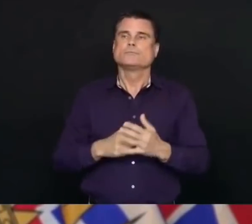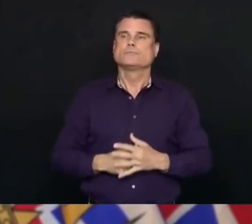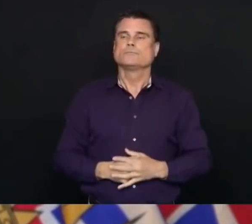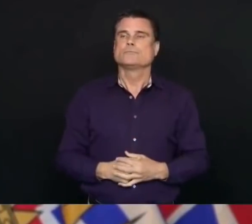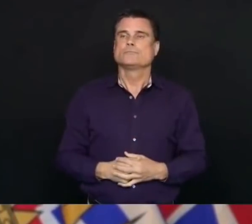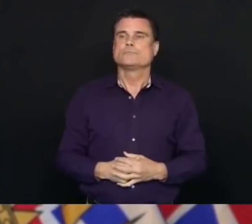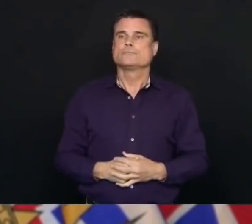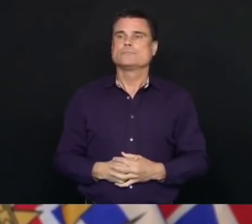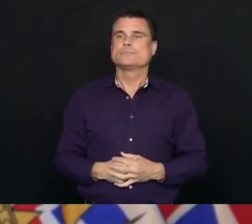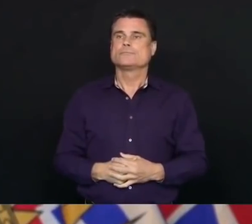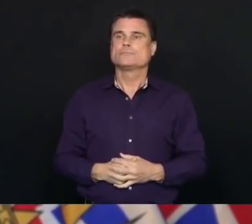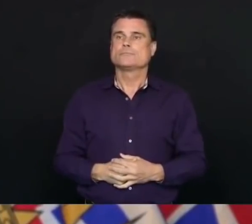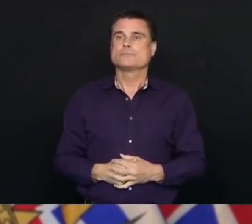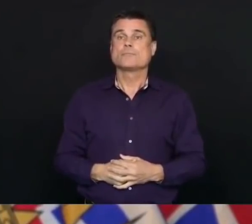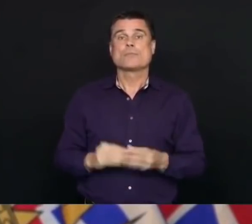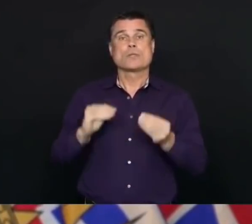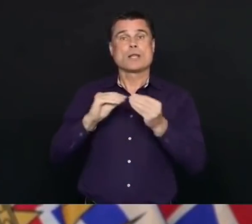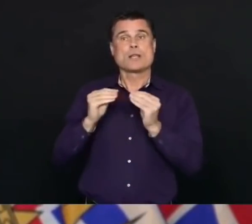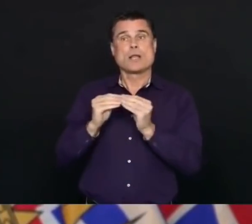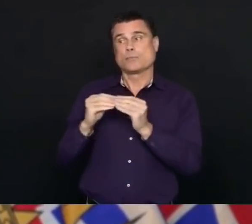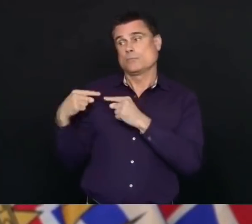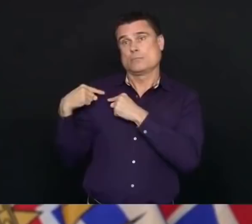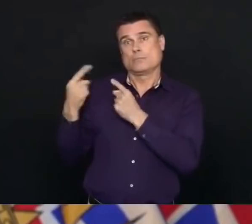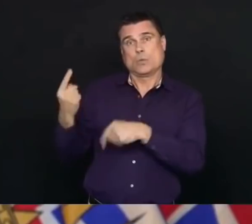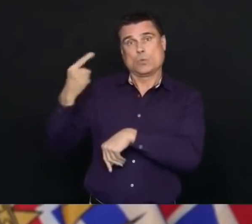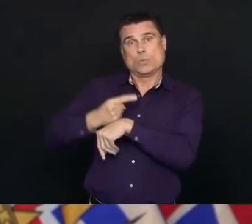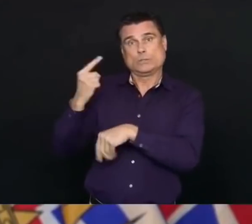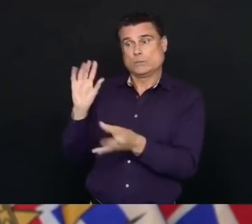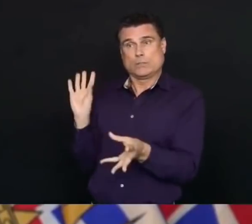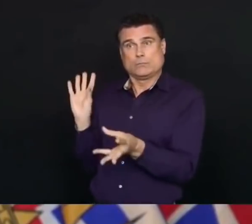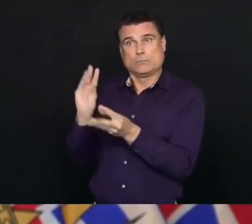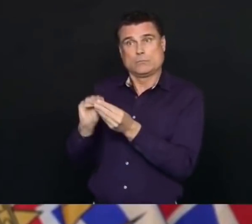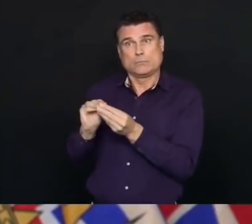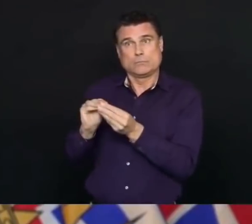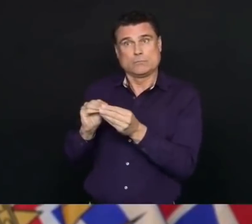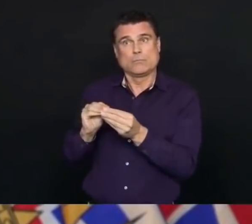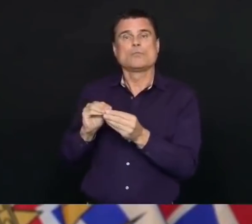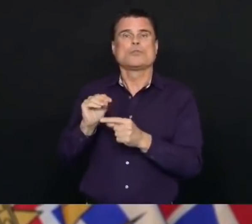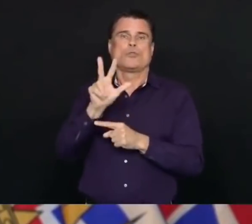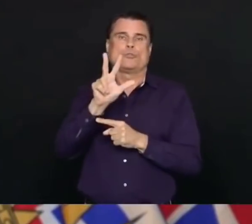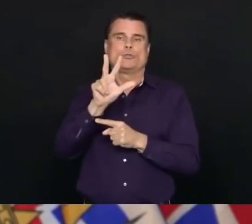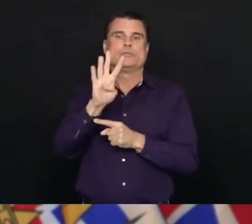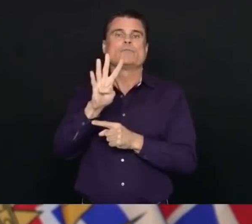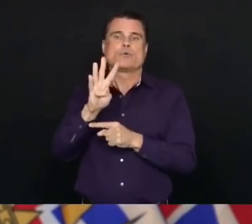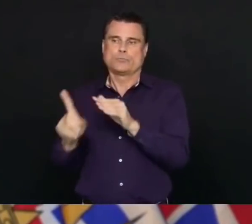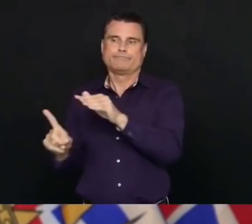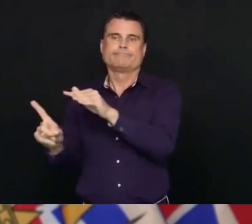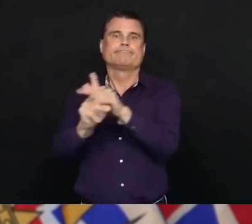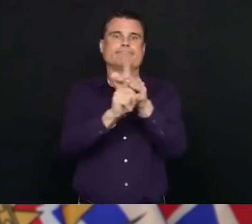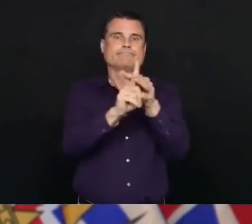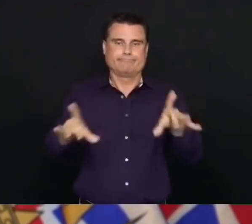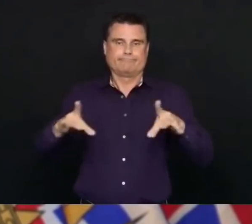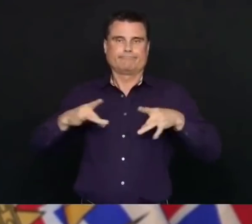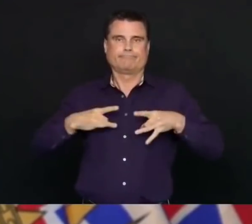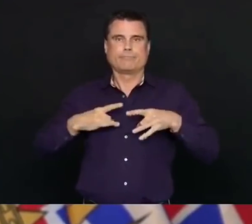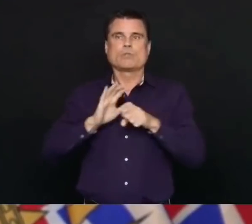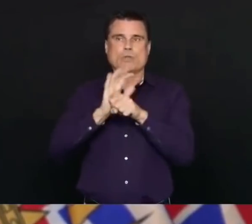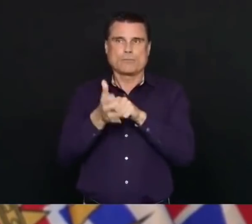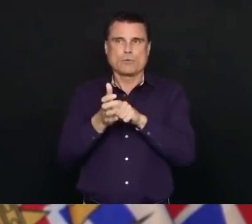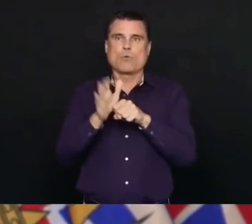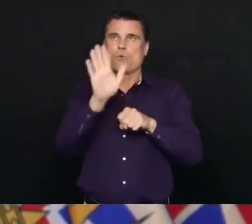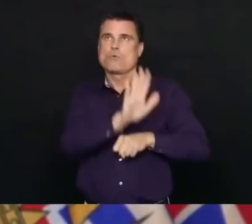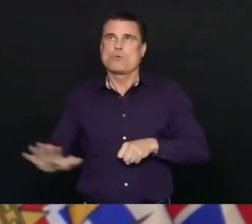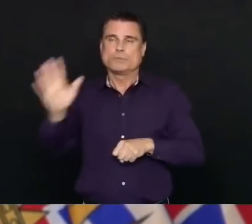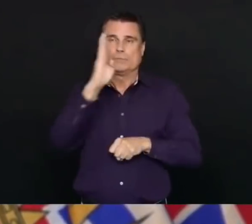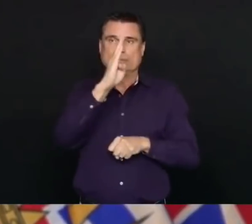case update today, we have 34 new test-positive cases here in British Columbia, bringing our